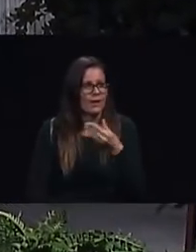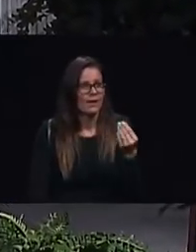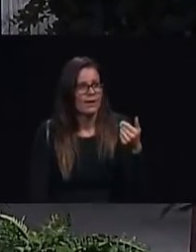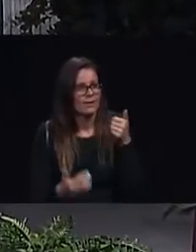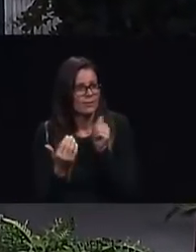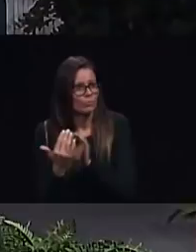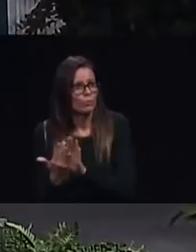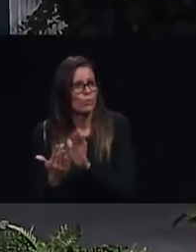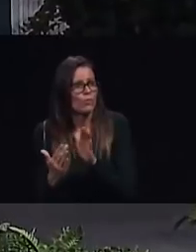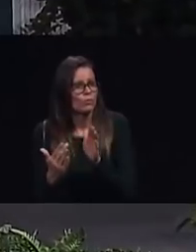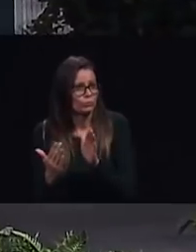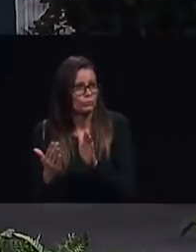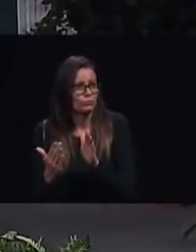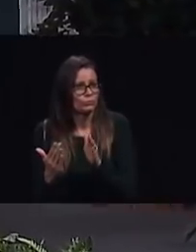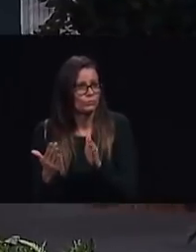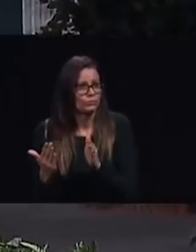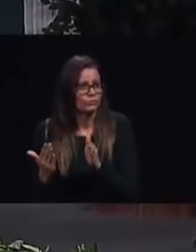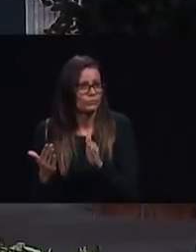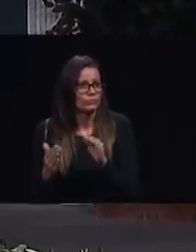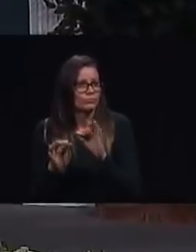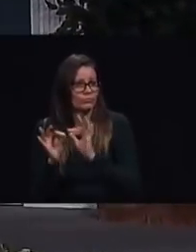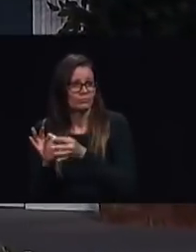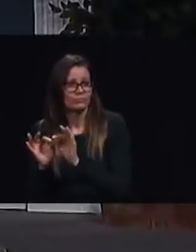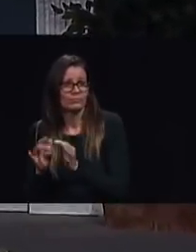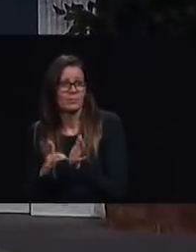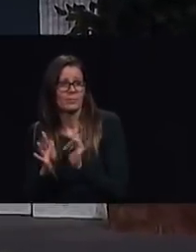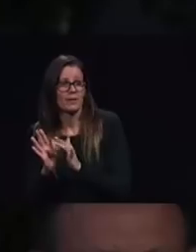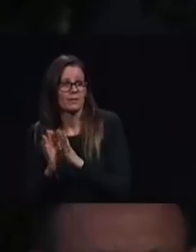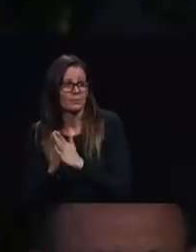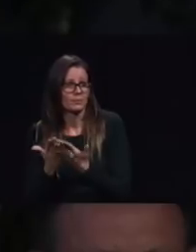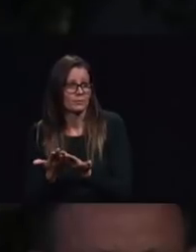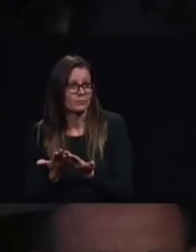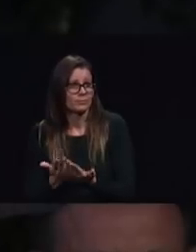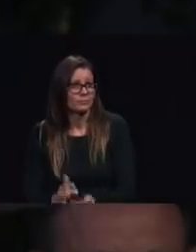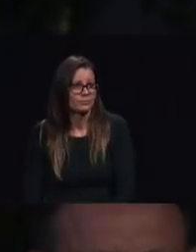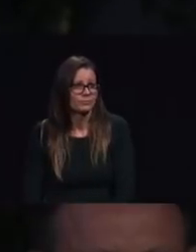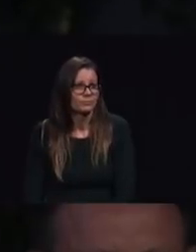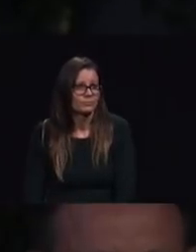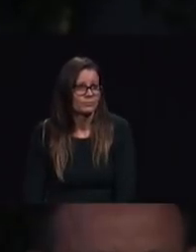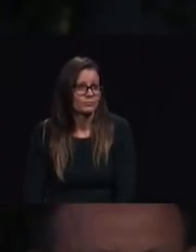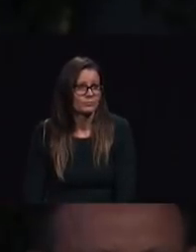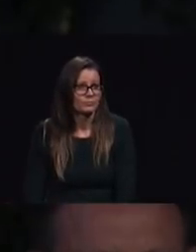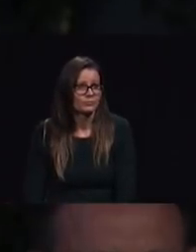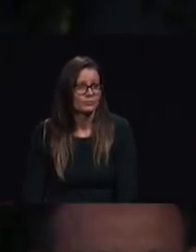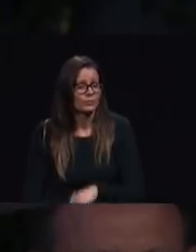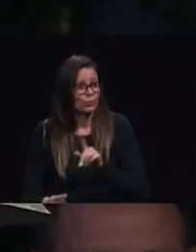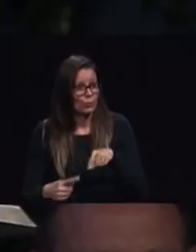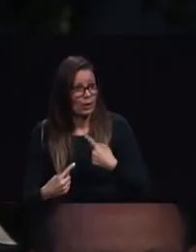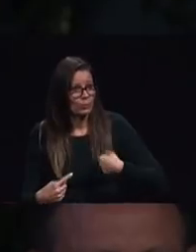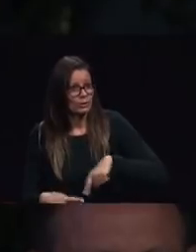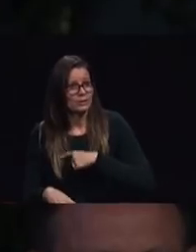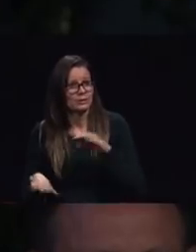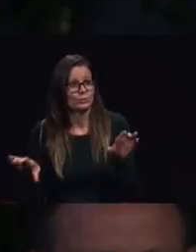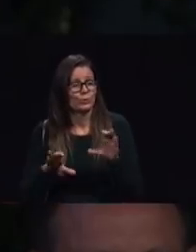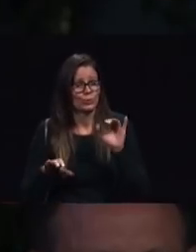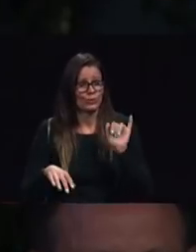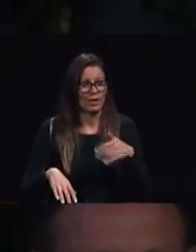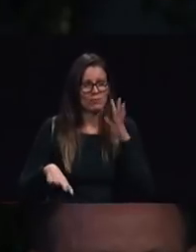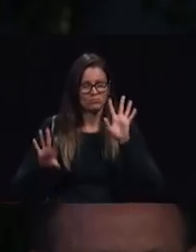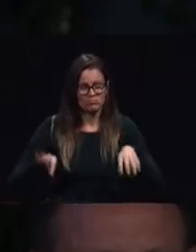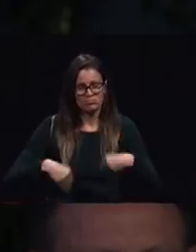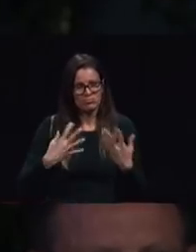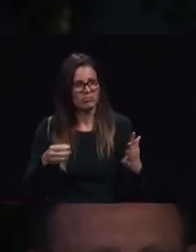interpretation gives us the full picture of what we believe do not succumb to the